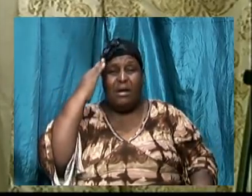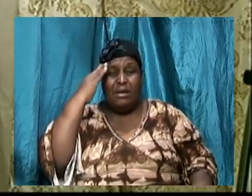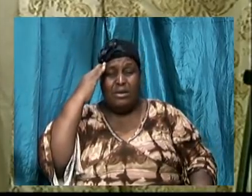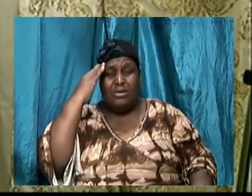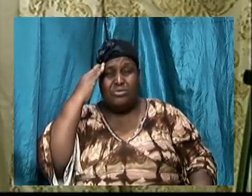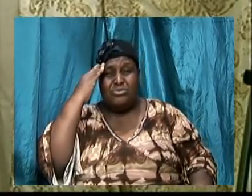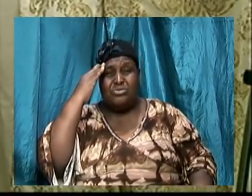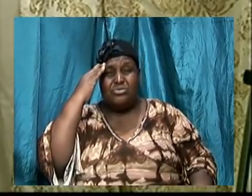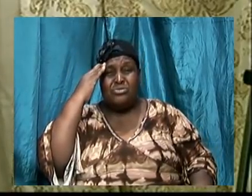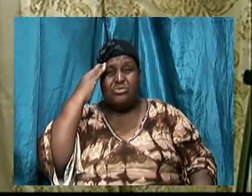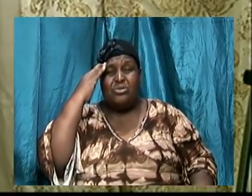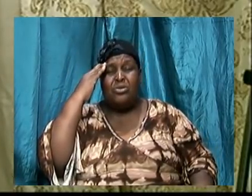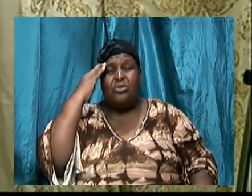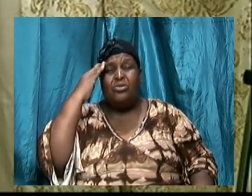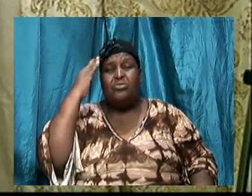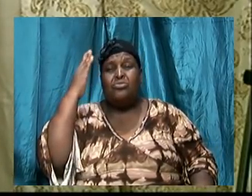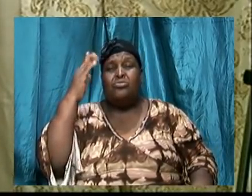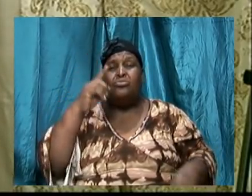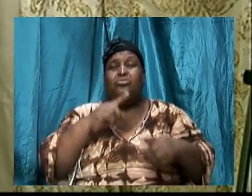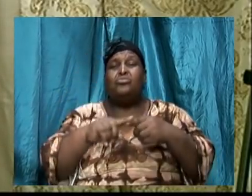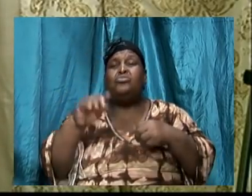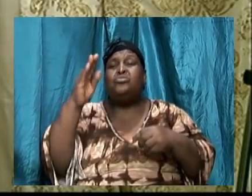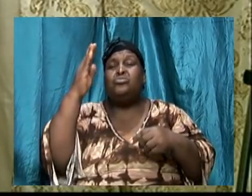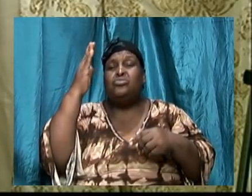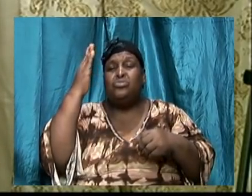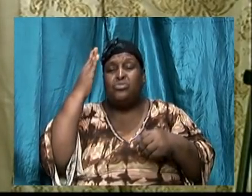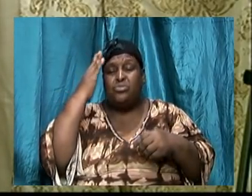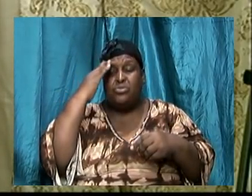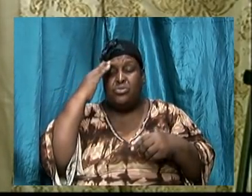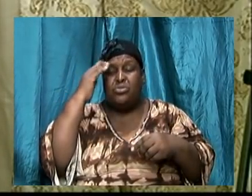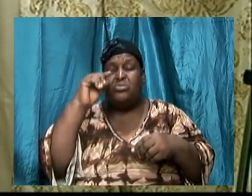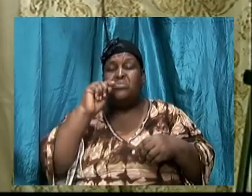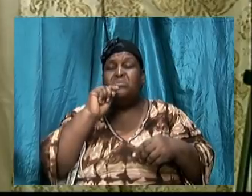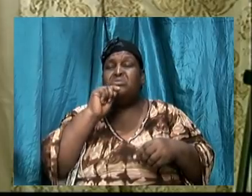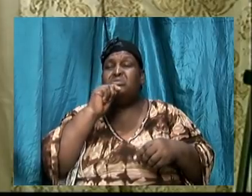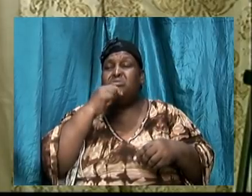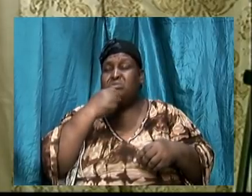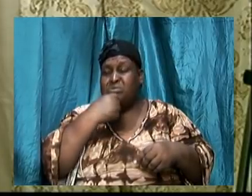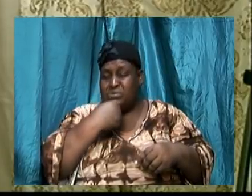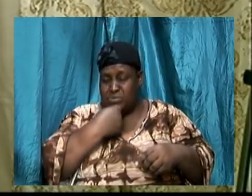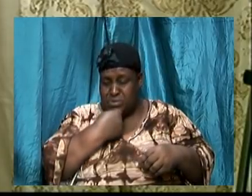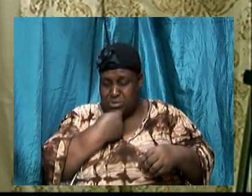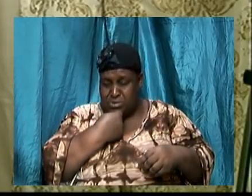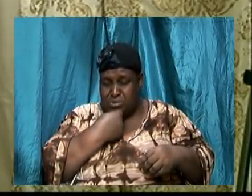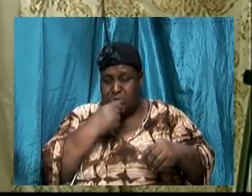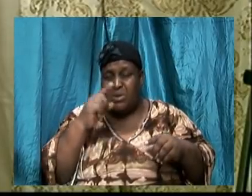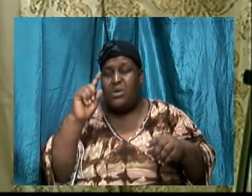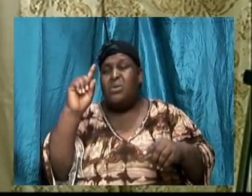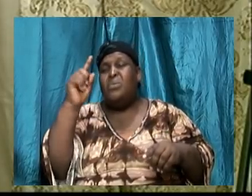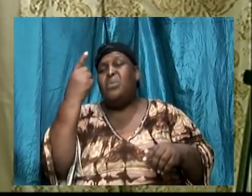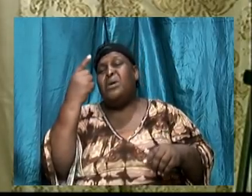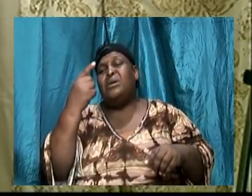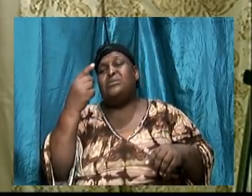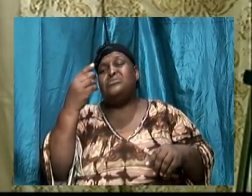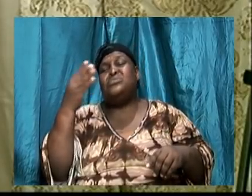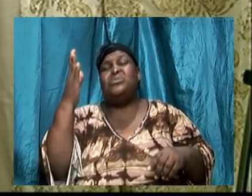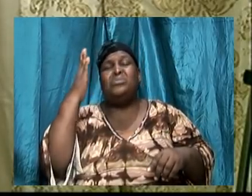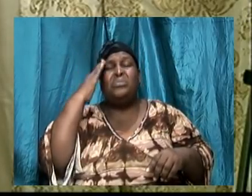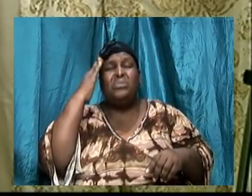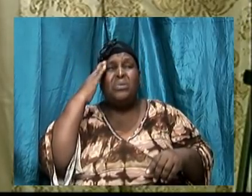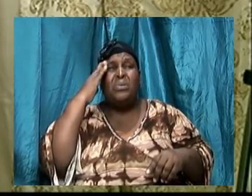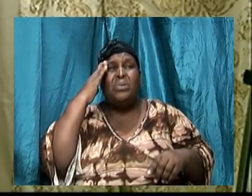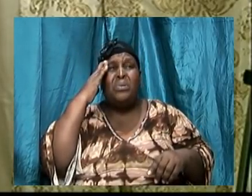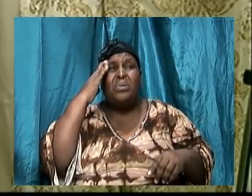that He is so long-suffering, that once we recognize our shortcoming and we realize